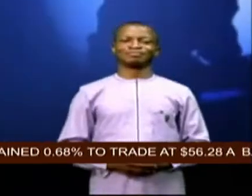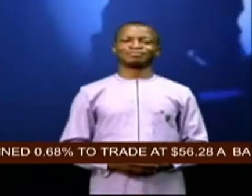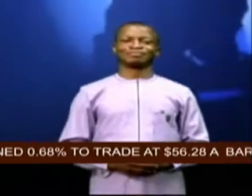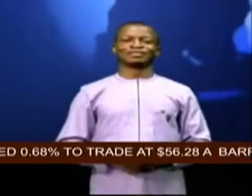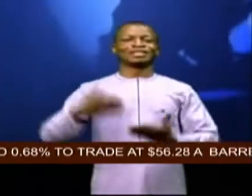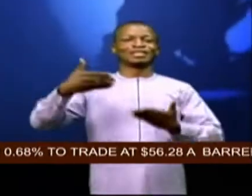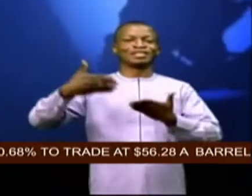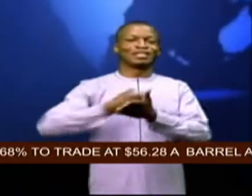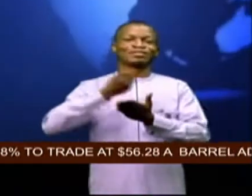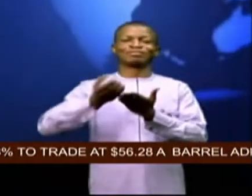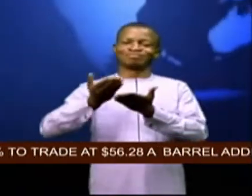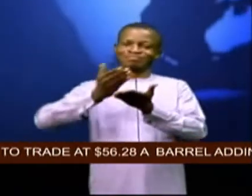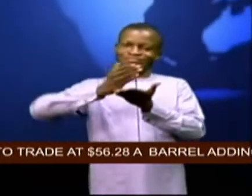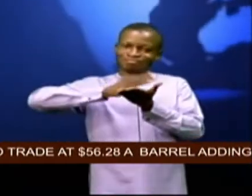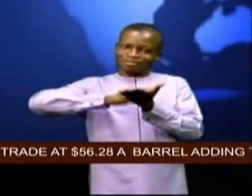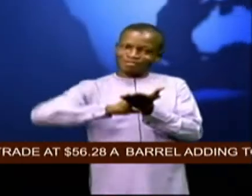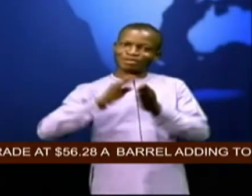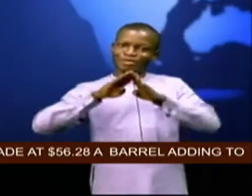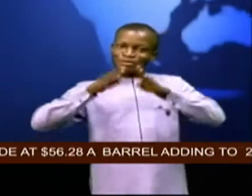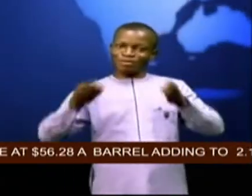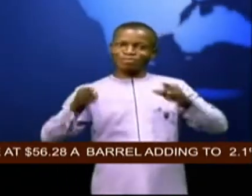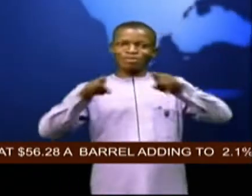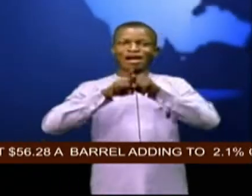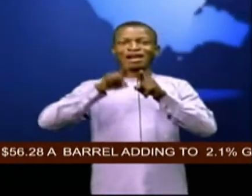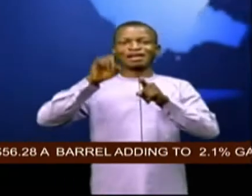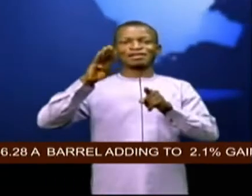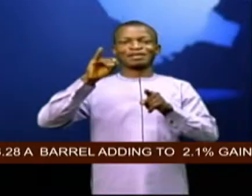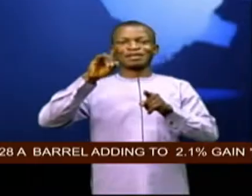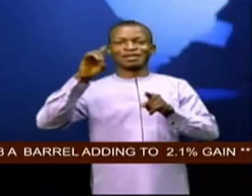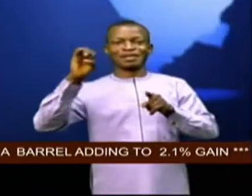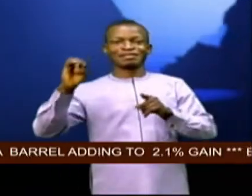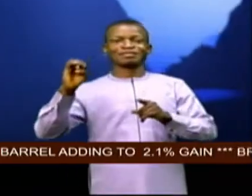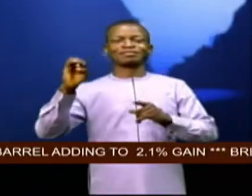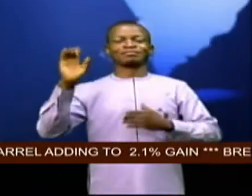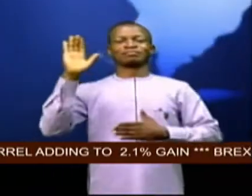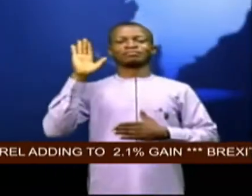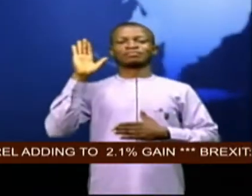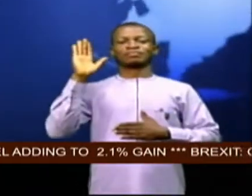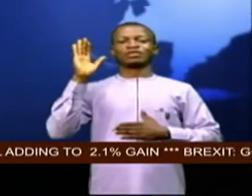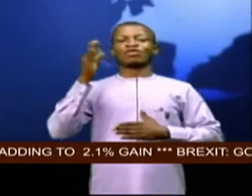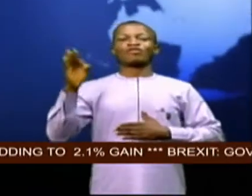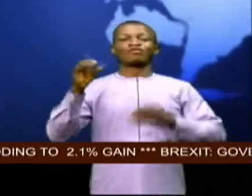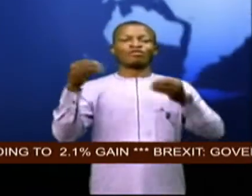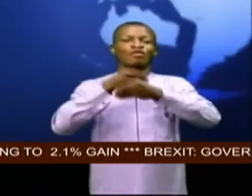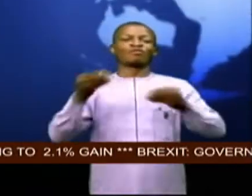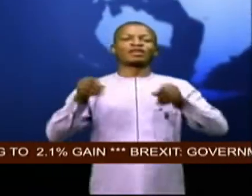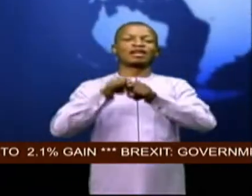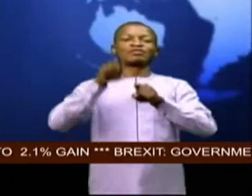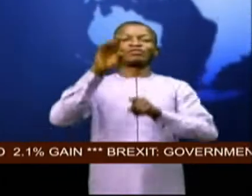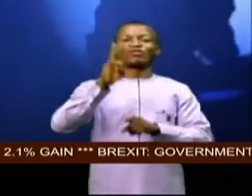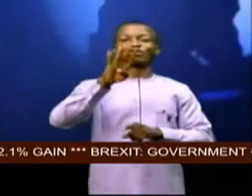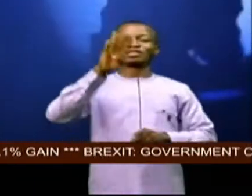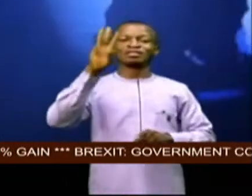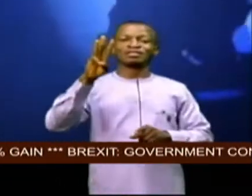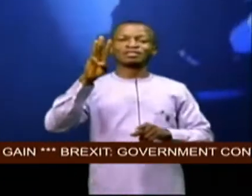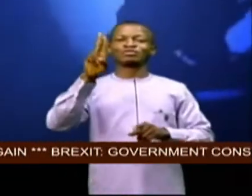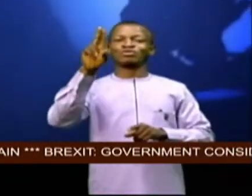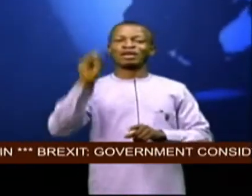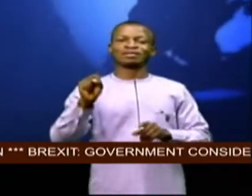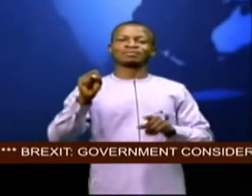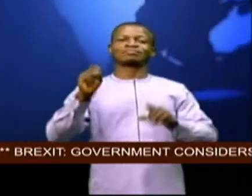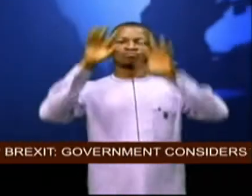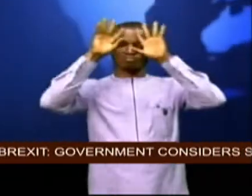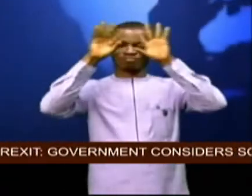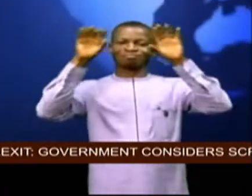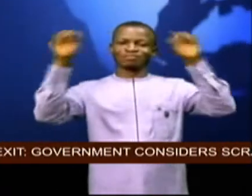a new chapter opens as joe biden takes oath of office as 46th president of united states of america